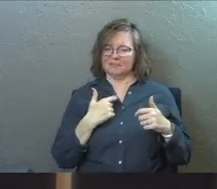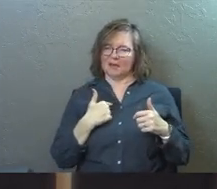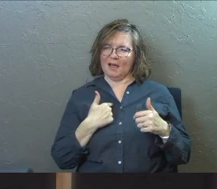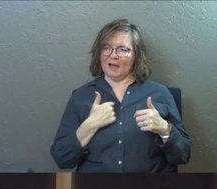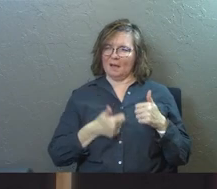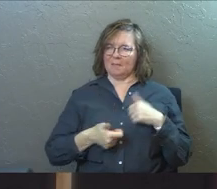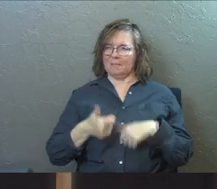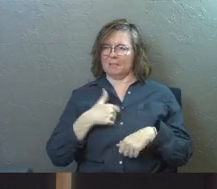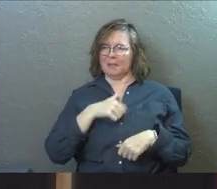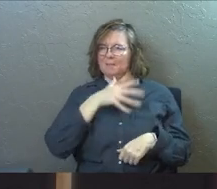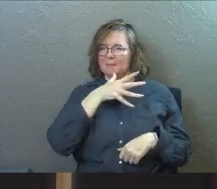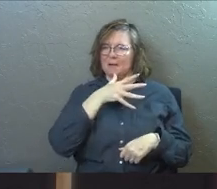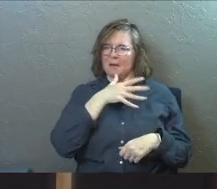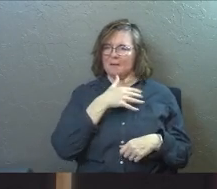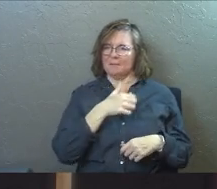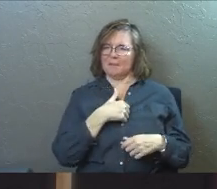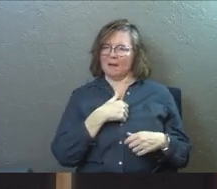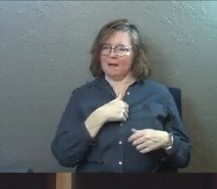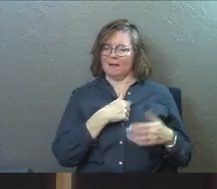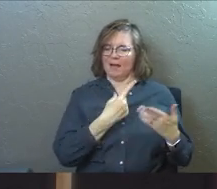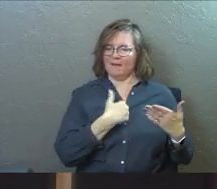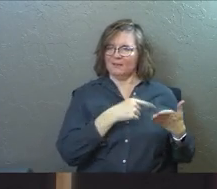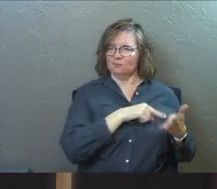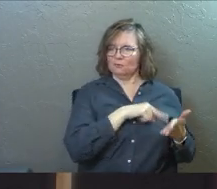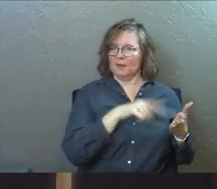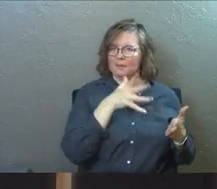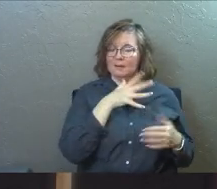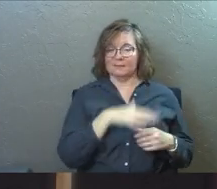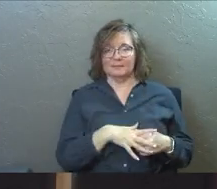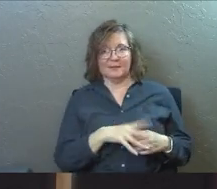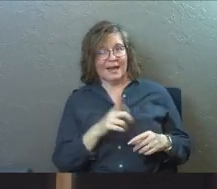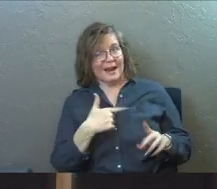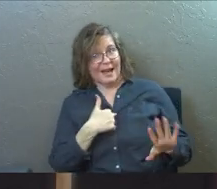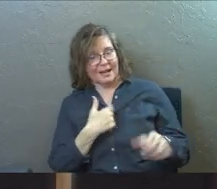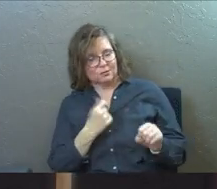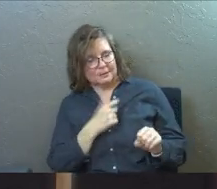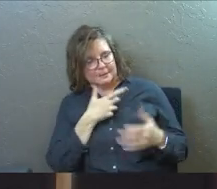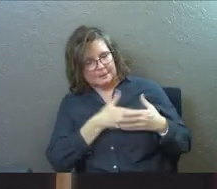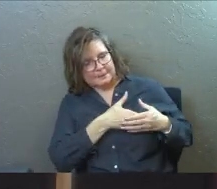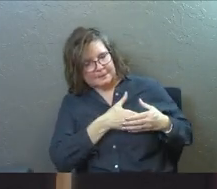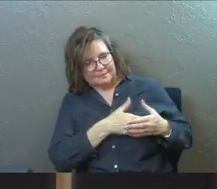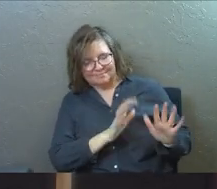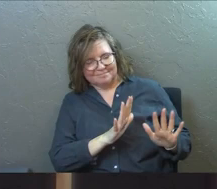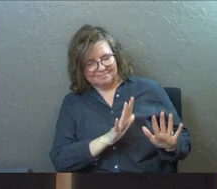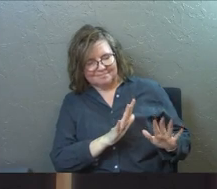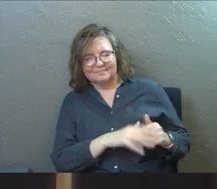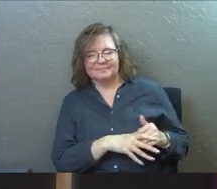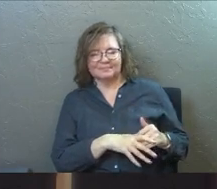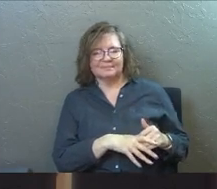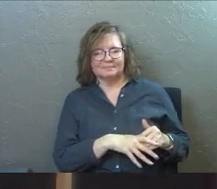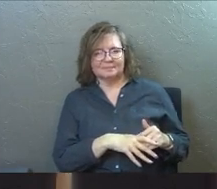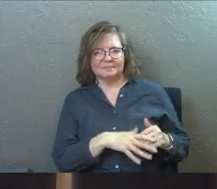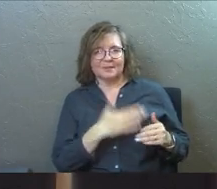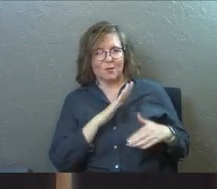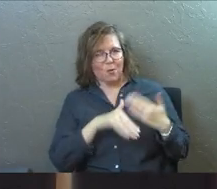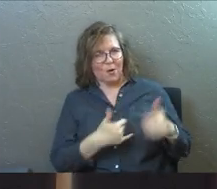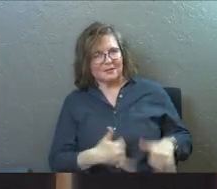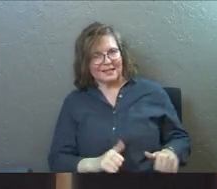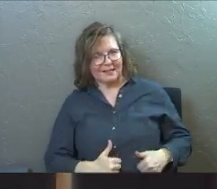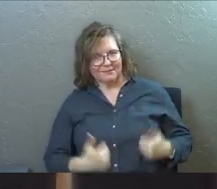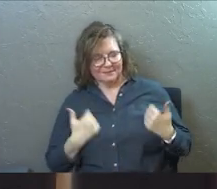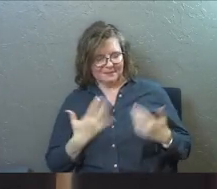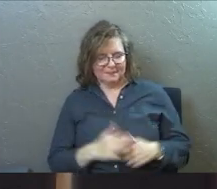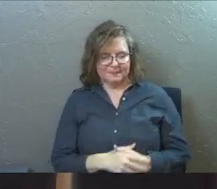they had something to hold over mom. And I did not choke them to death. I promise you they're all still alive. Thank God.